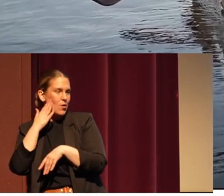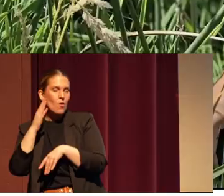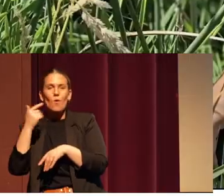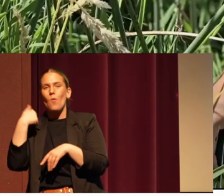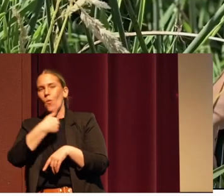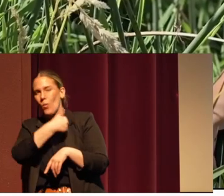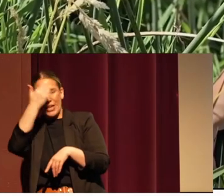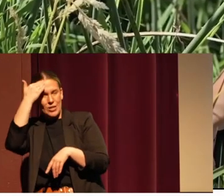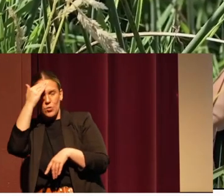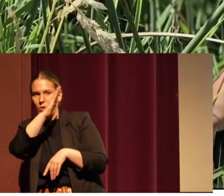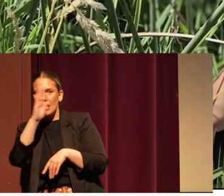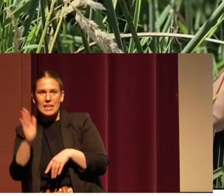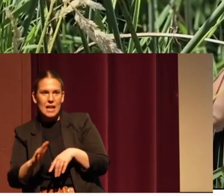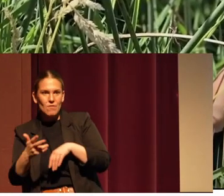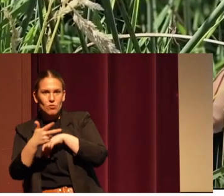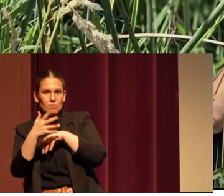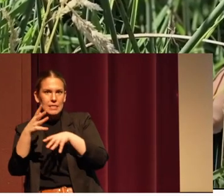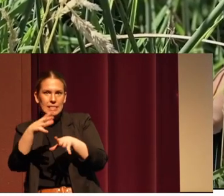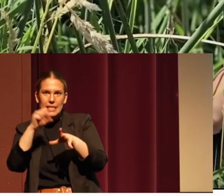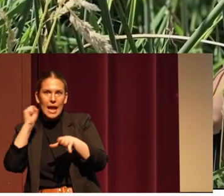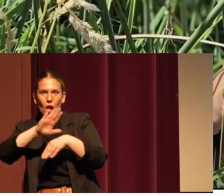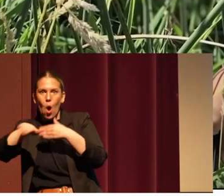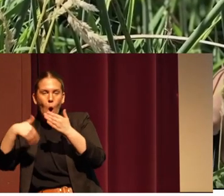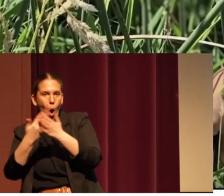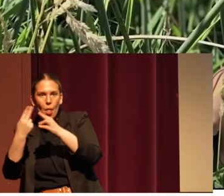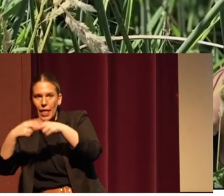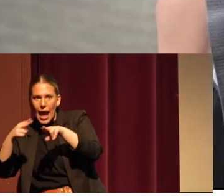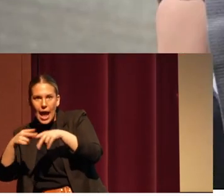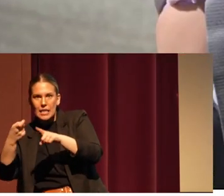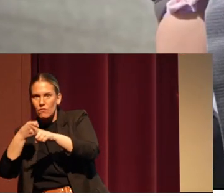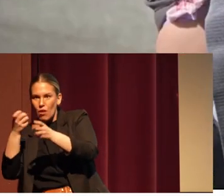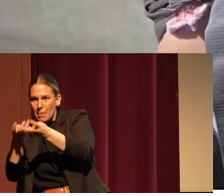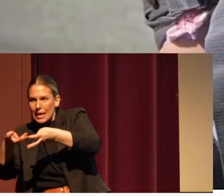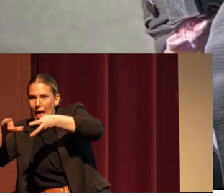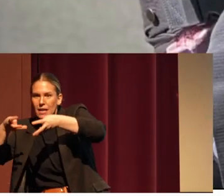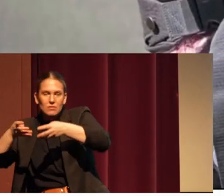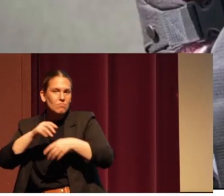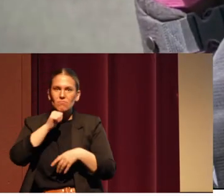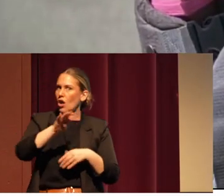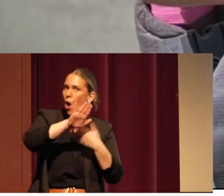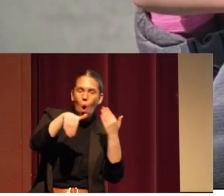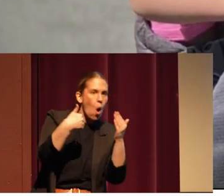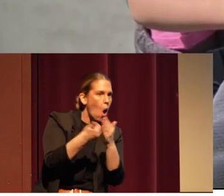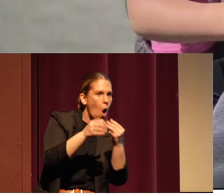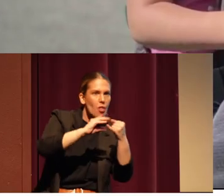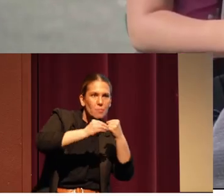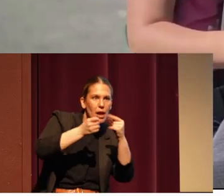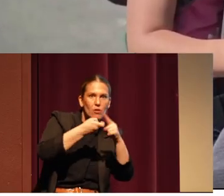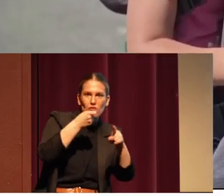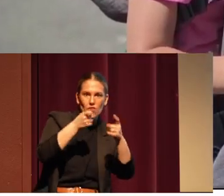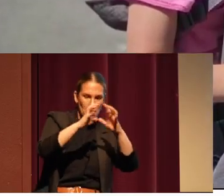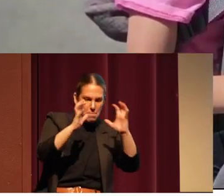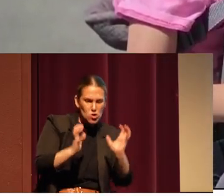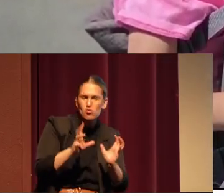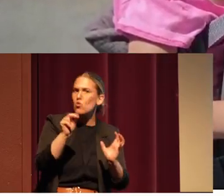single nest and all the berries off of a single bush. You know, we take what we need. We don't take everything.